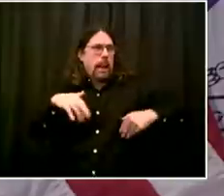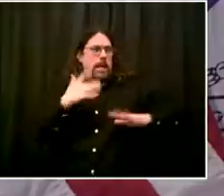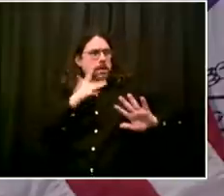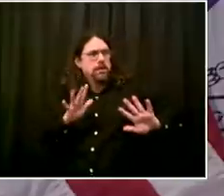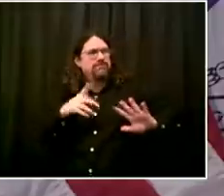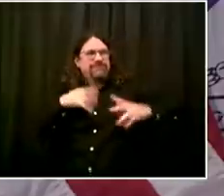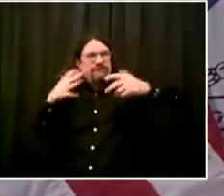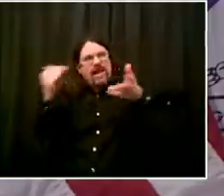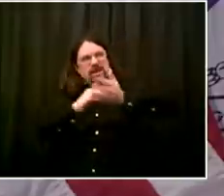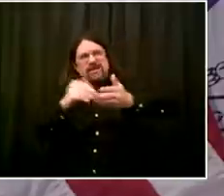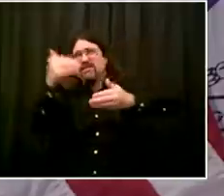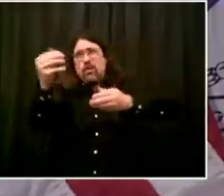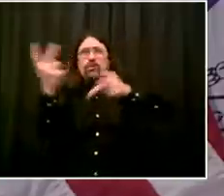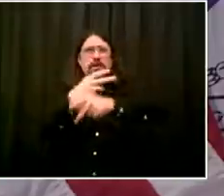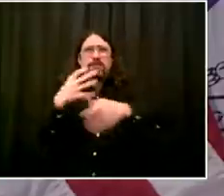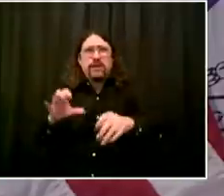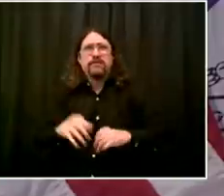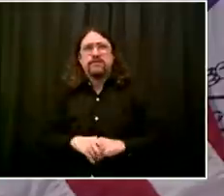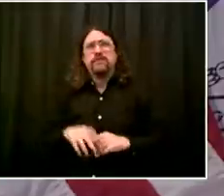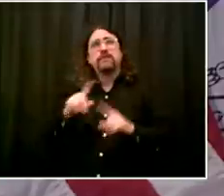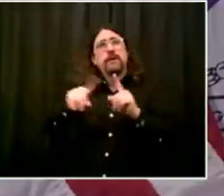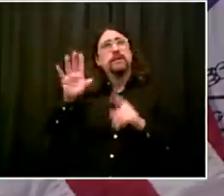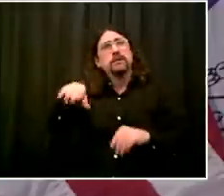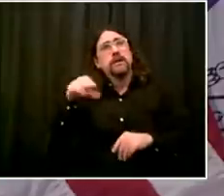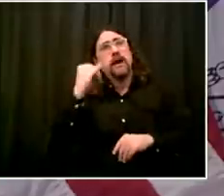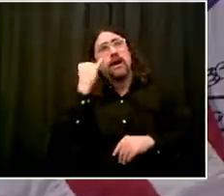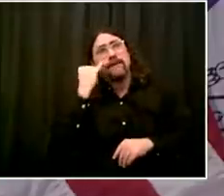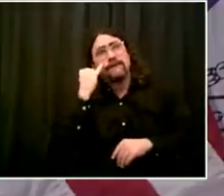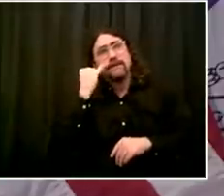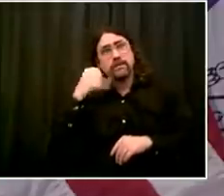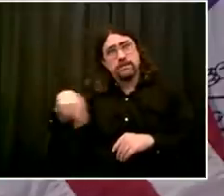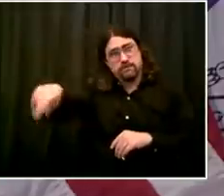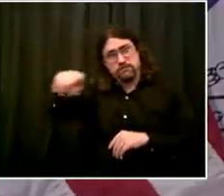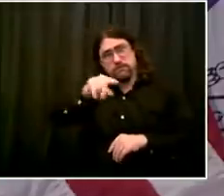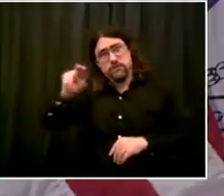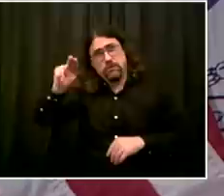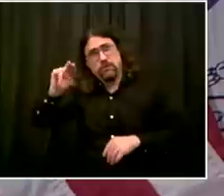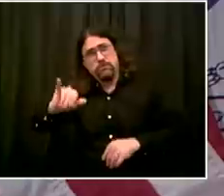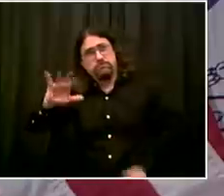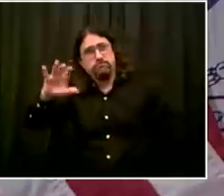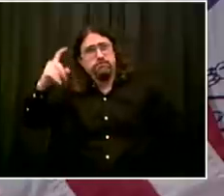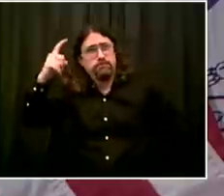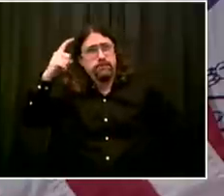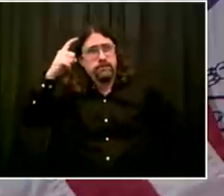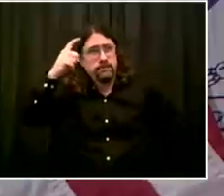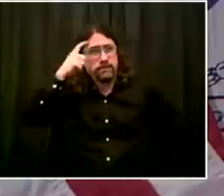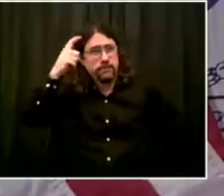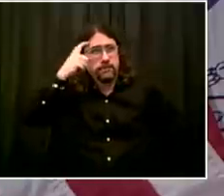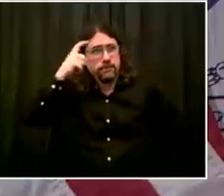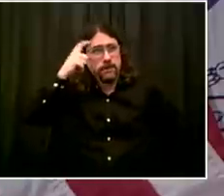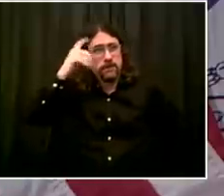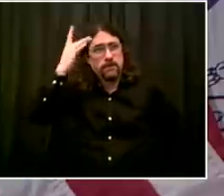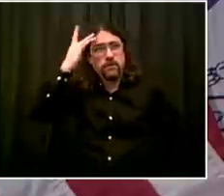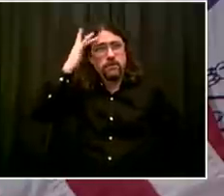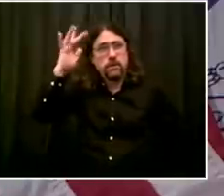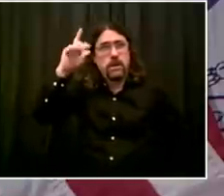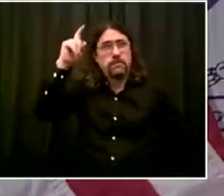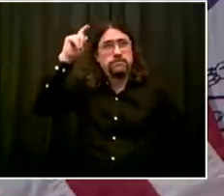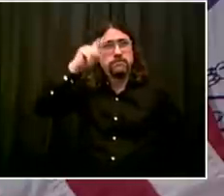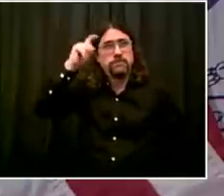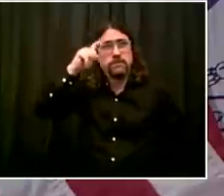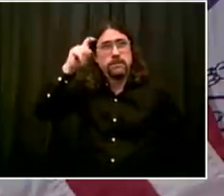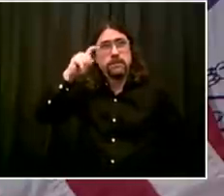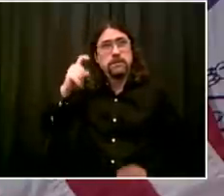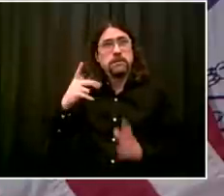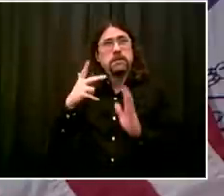some places. But the game plan we're trying to put together here is one where you don't have the big setback, uh, where, for